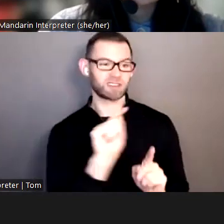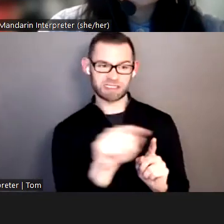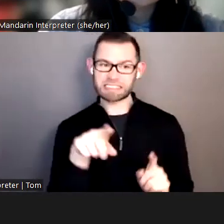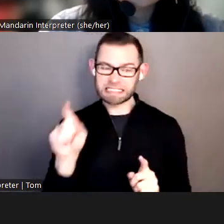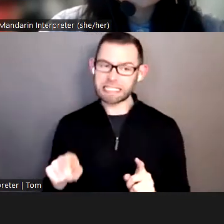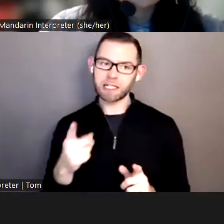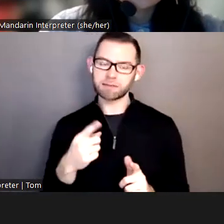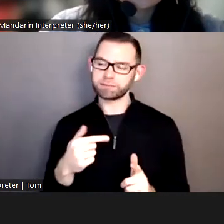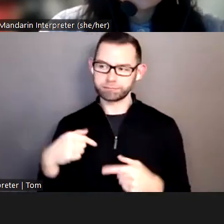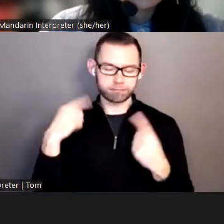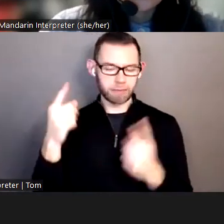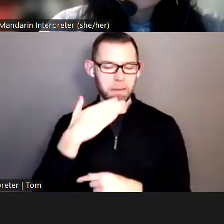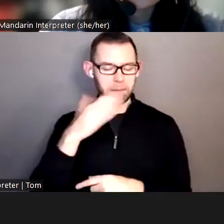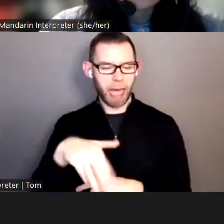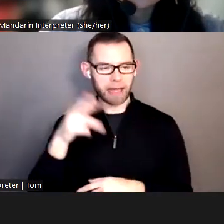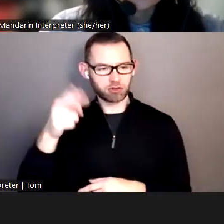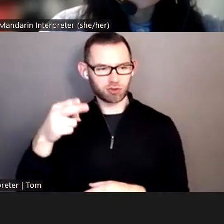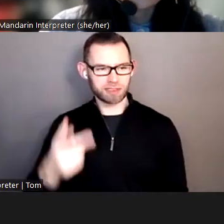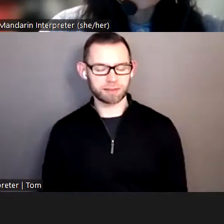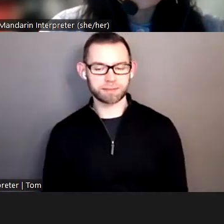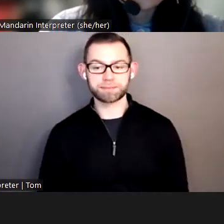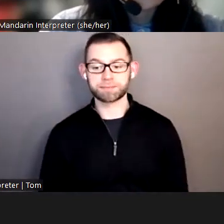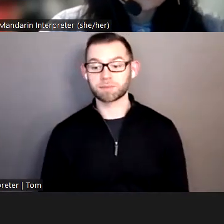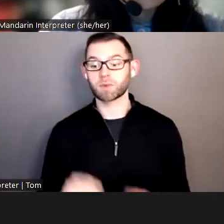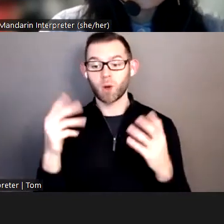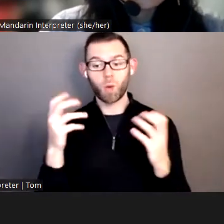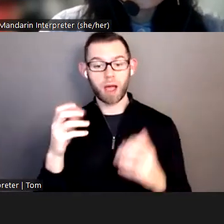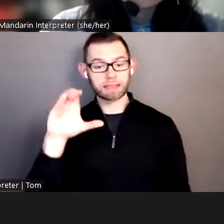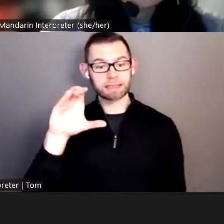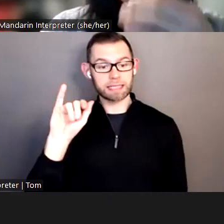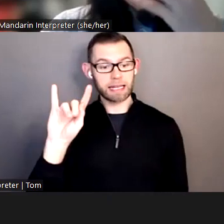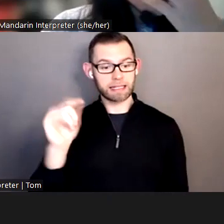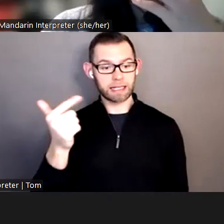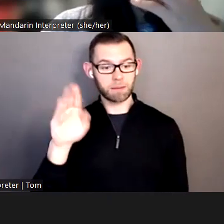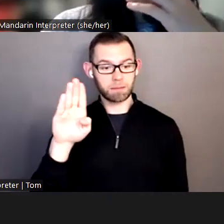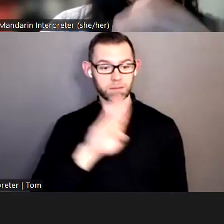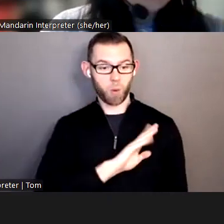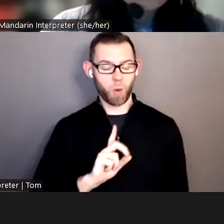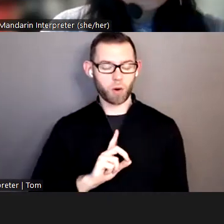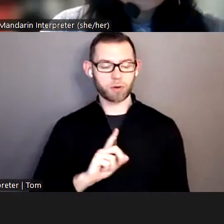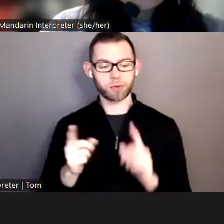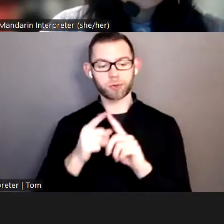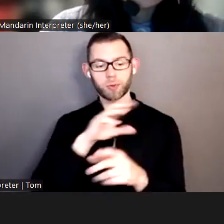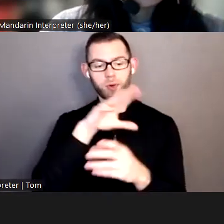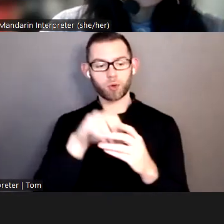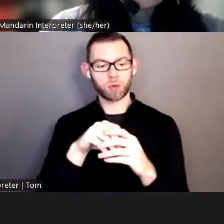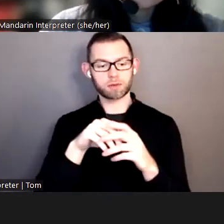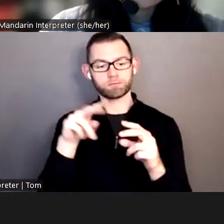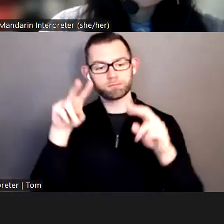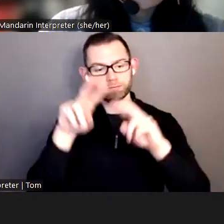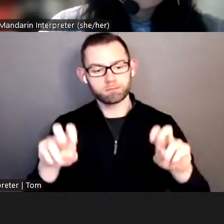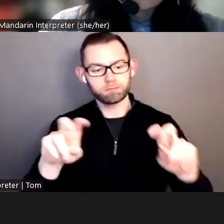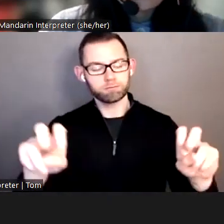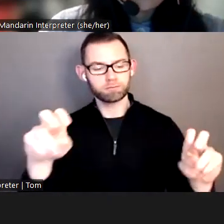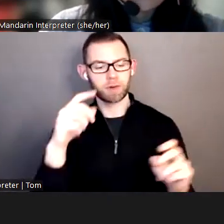also like to see an update We